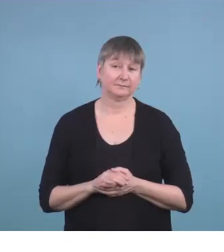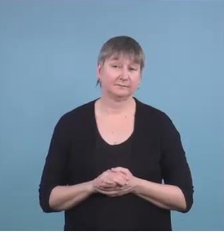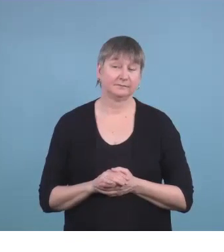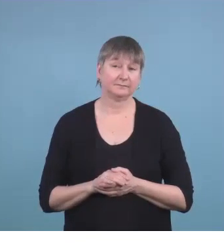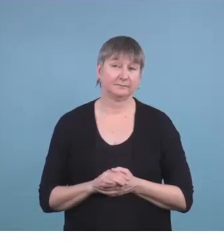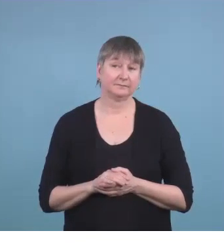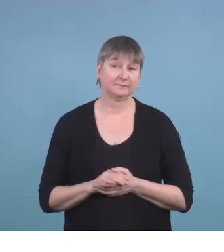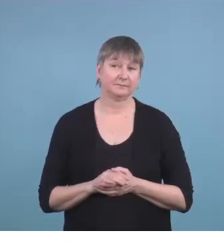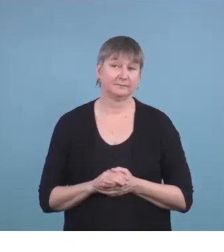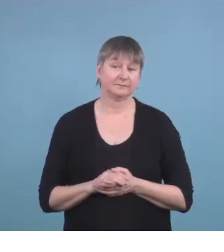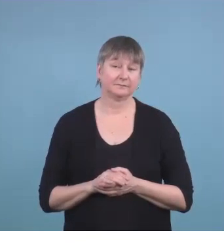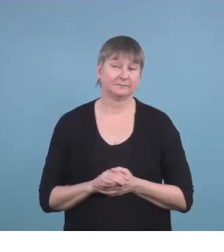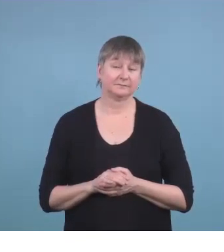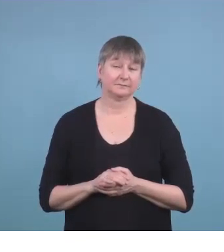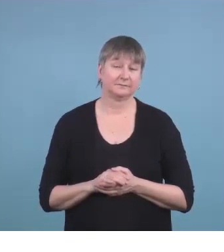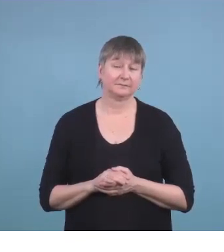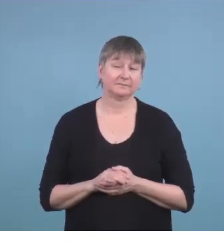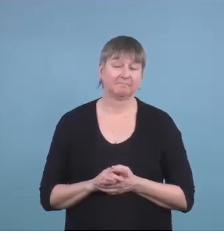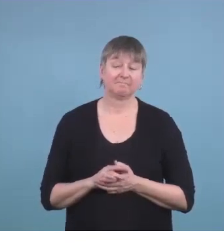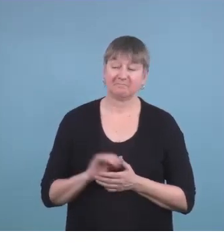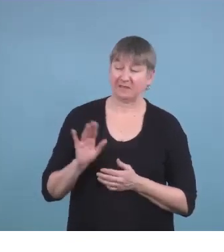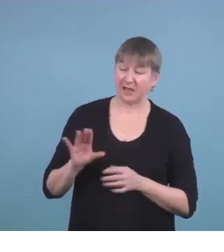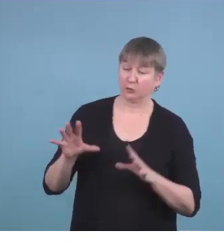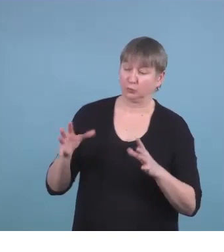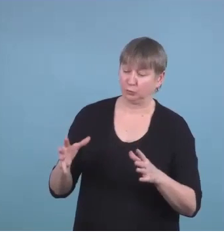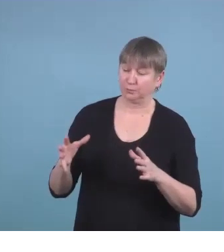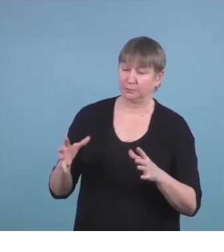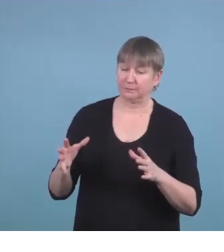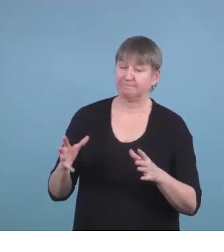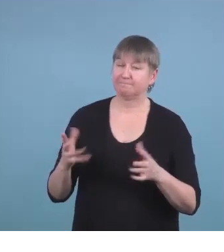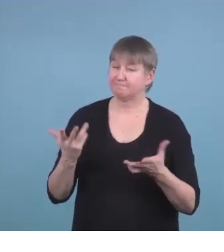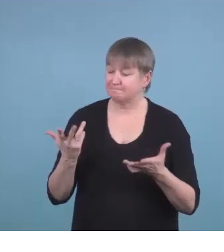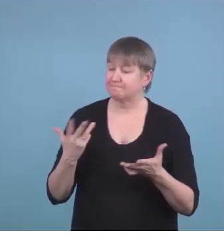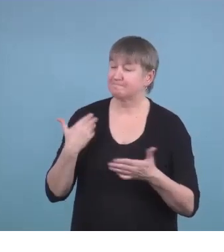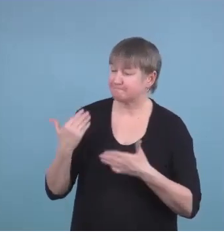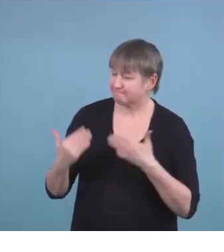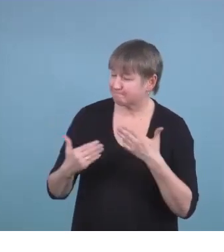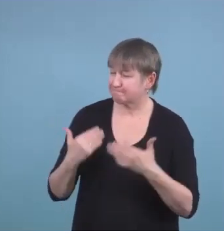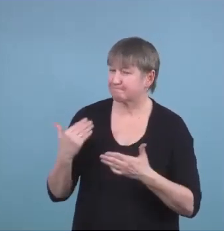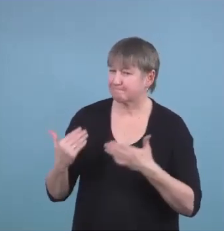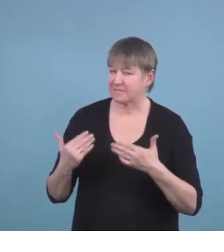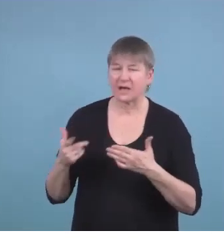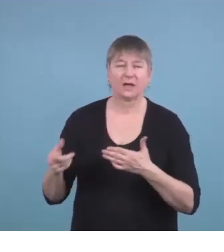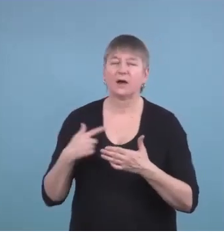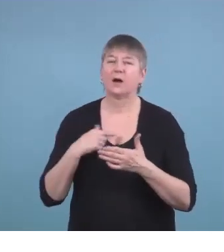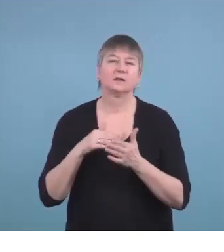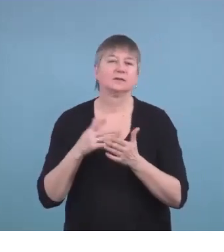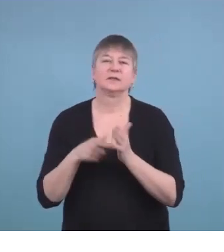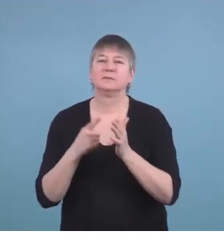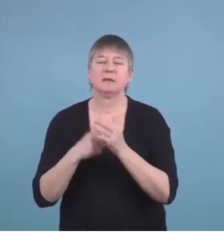we're finding that those students who experience multiple challenges so